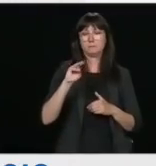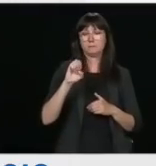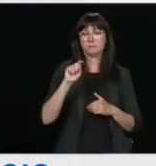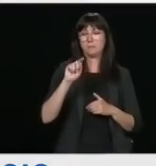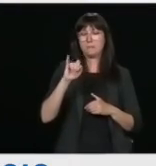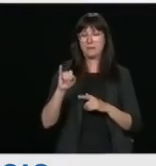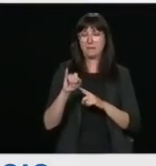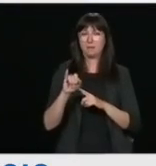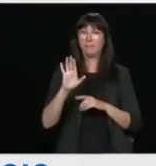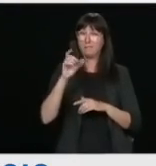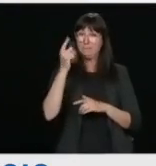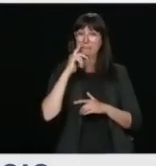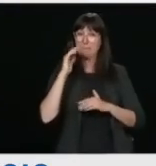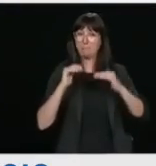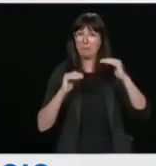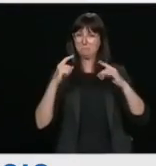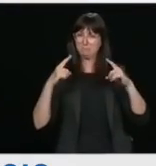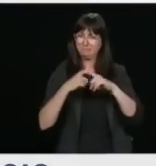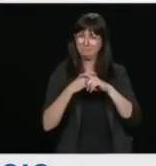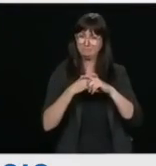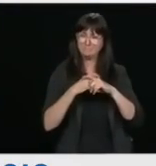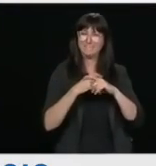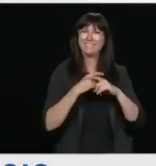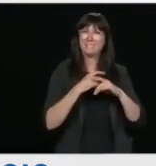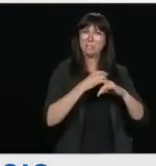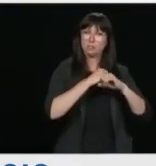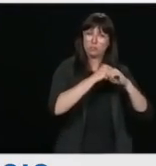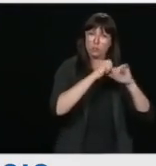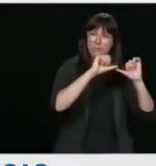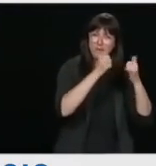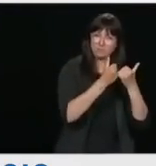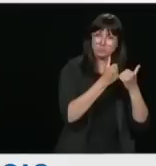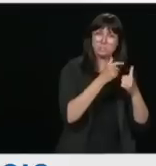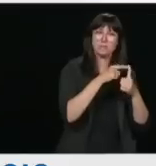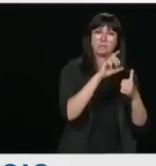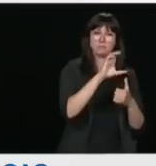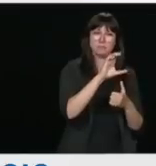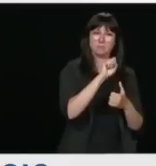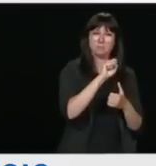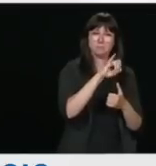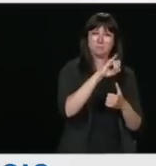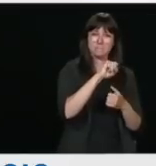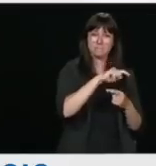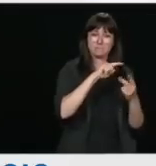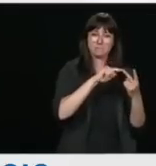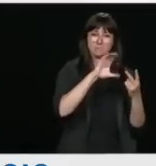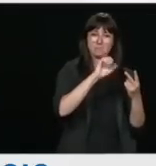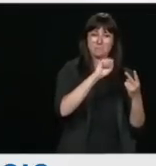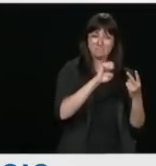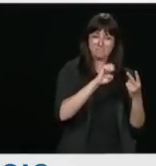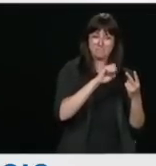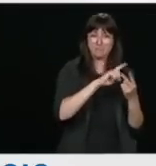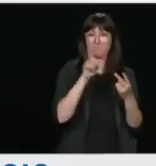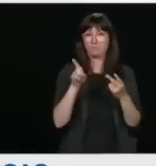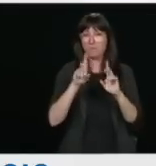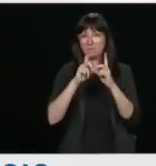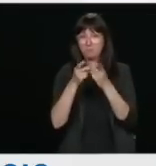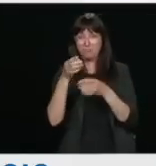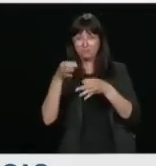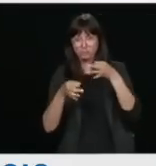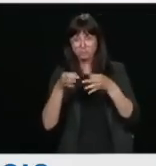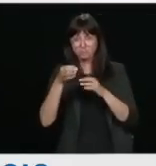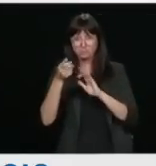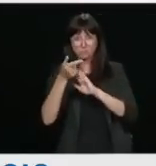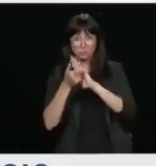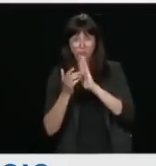the security agency, so CSIS and the CSE, the Justice Department and its lawyers, and the federal court.